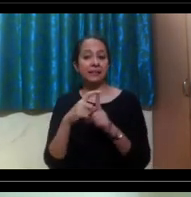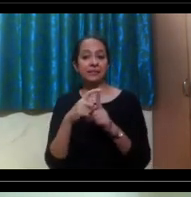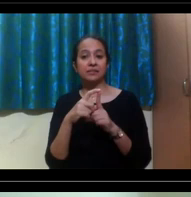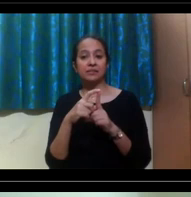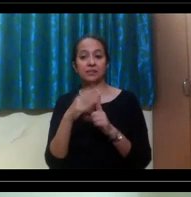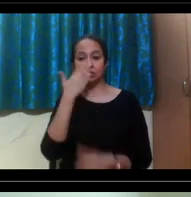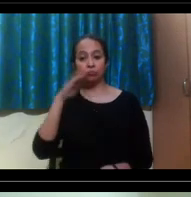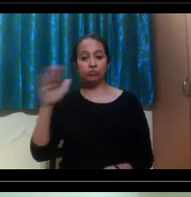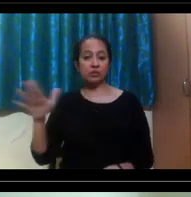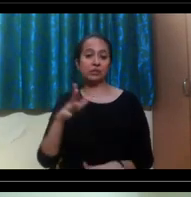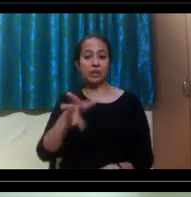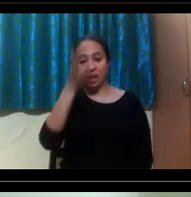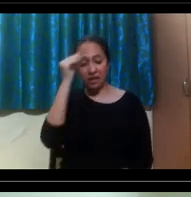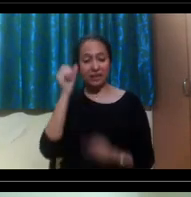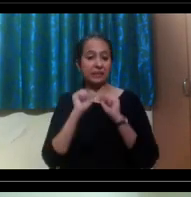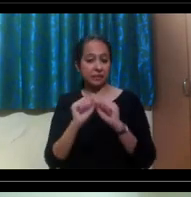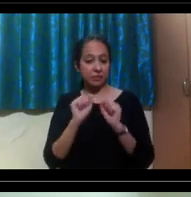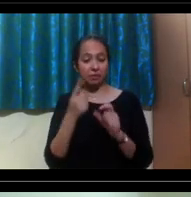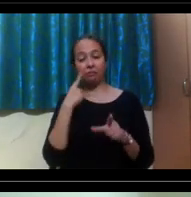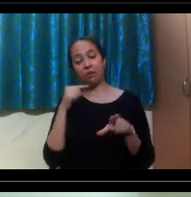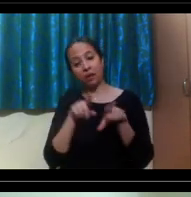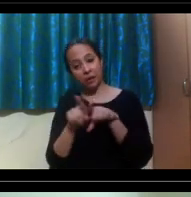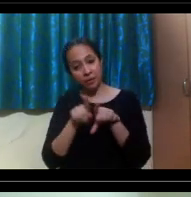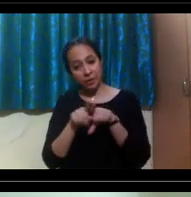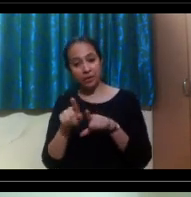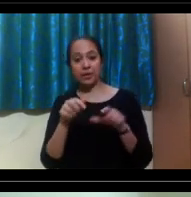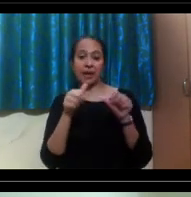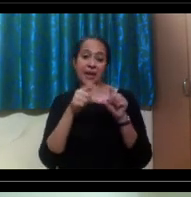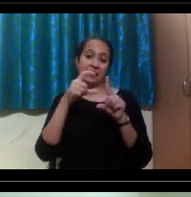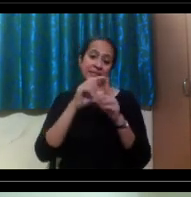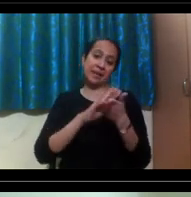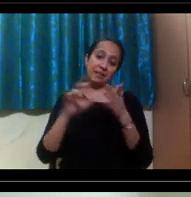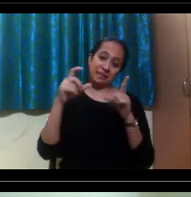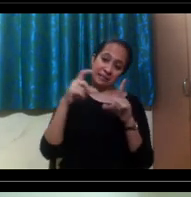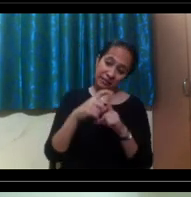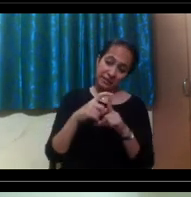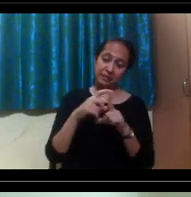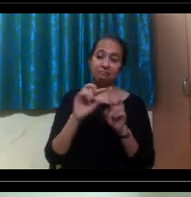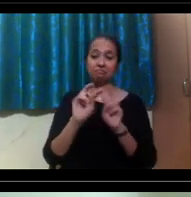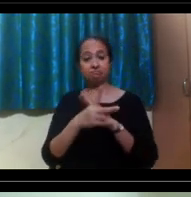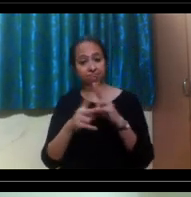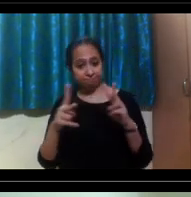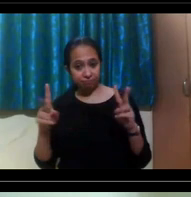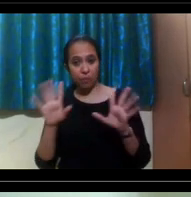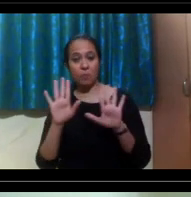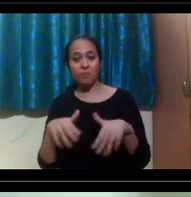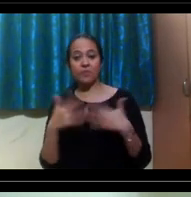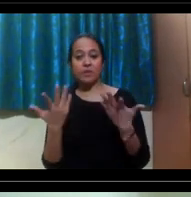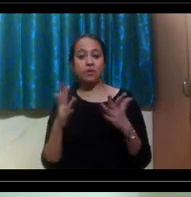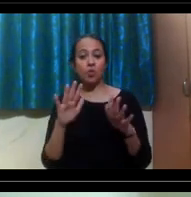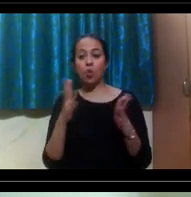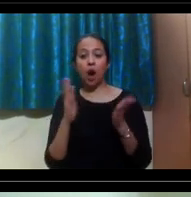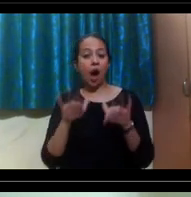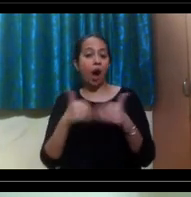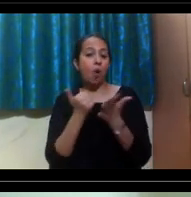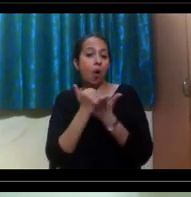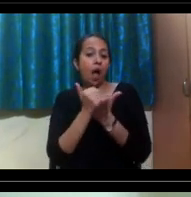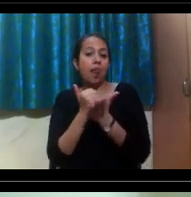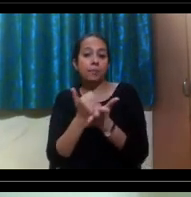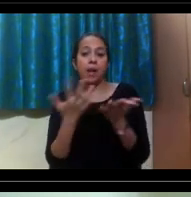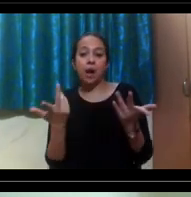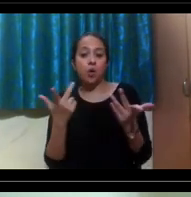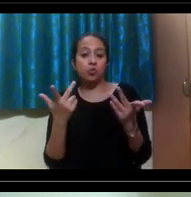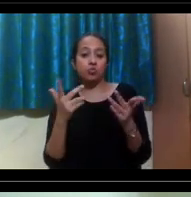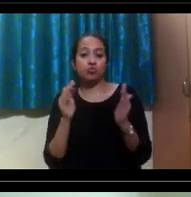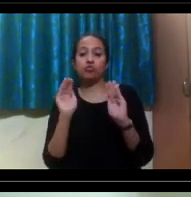Um, also, you know, for example, ADHD or ADD, um, you know, for such students, what kind of accommodations would be